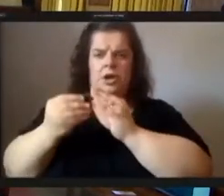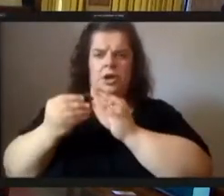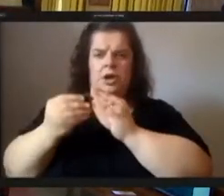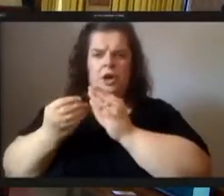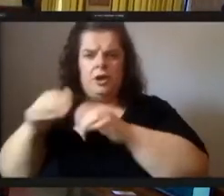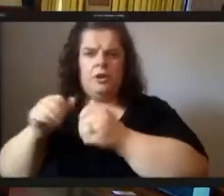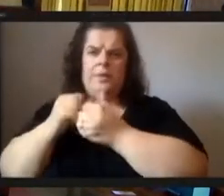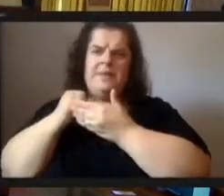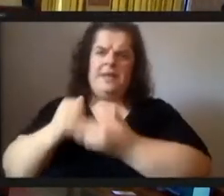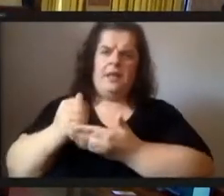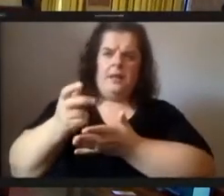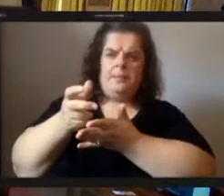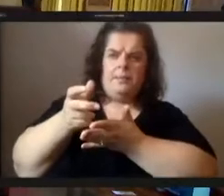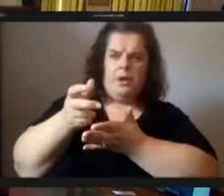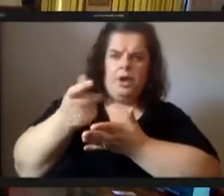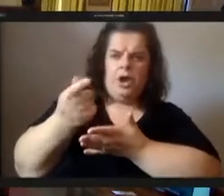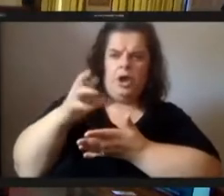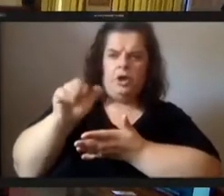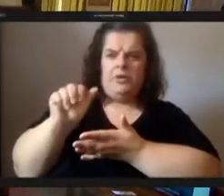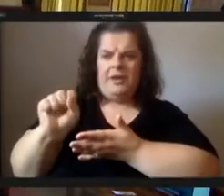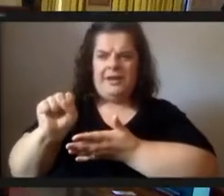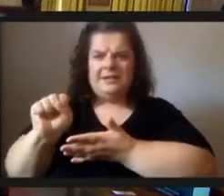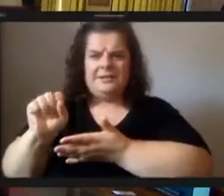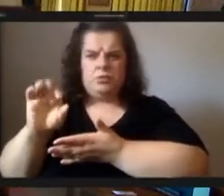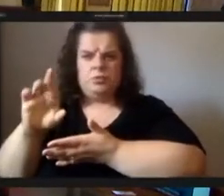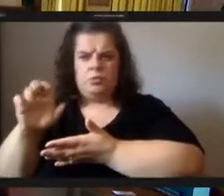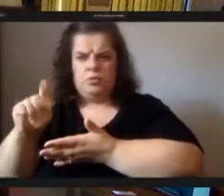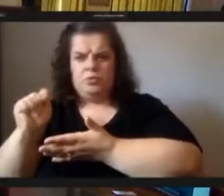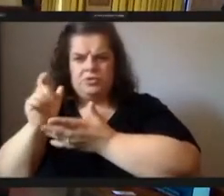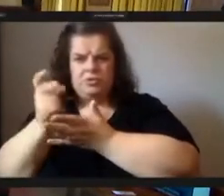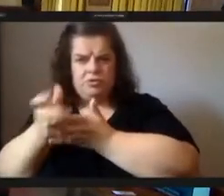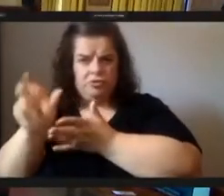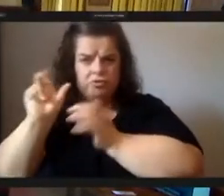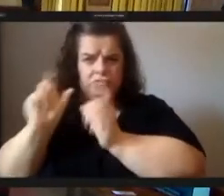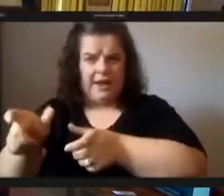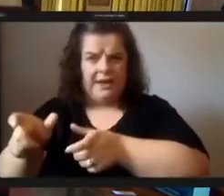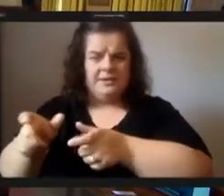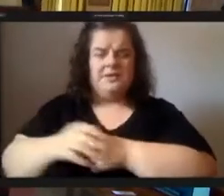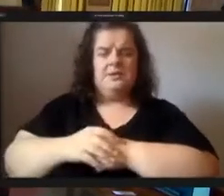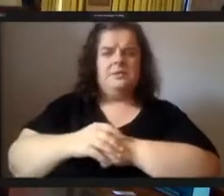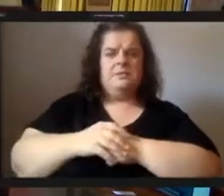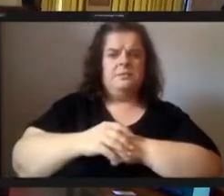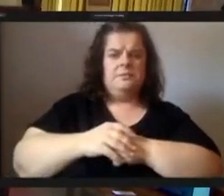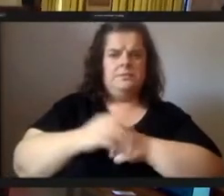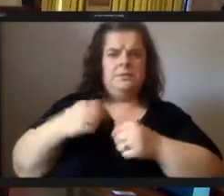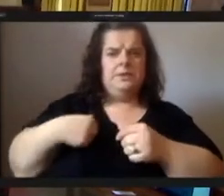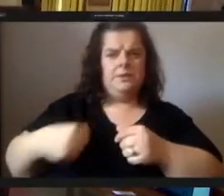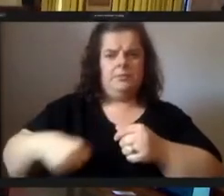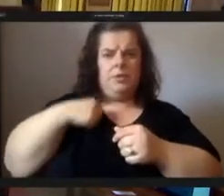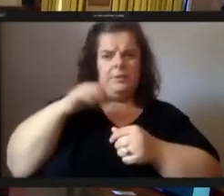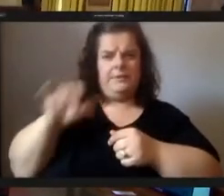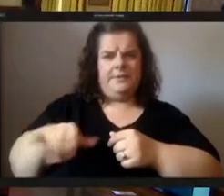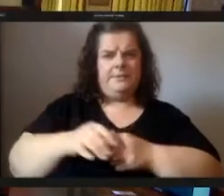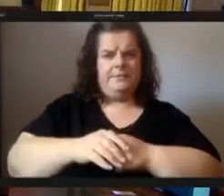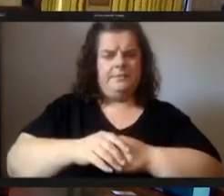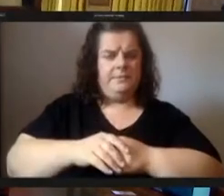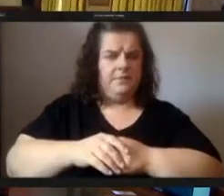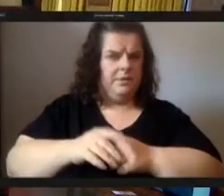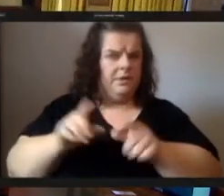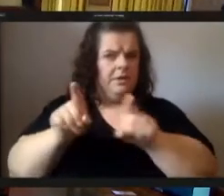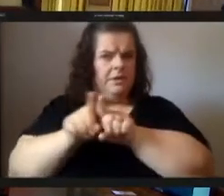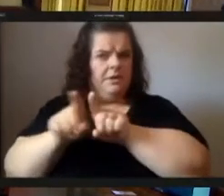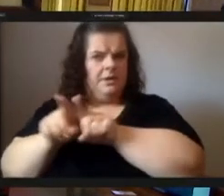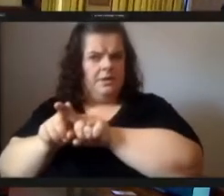of a grassroot tree from neighborhood house so um yeah i'm proud of that um also